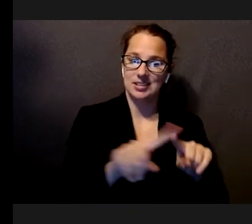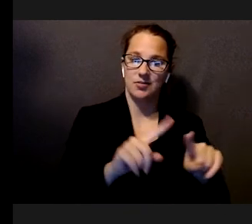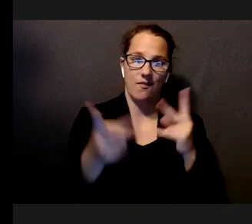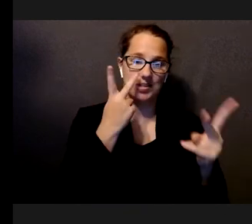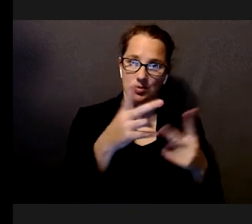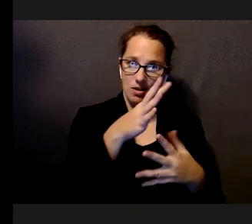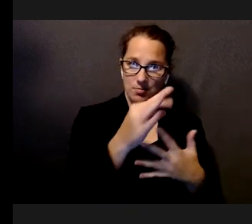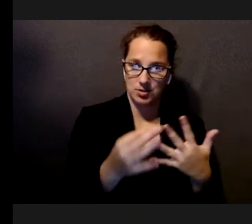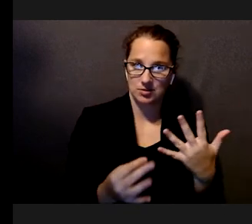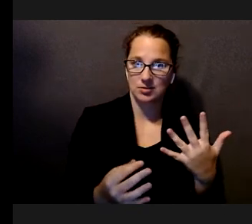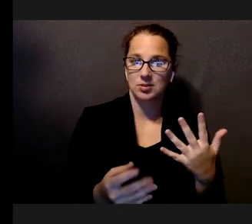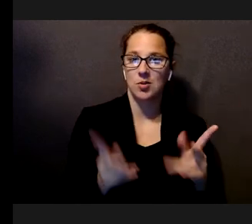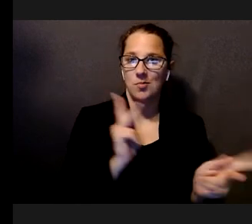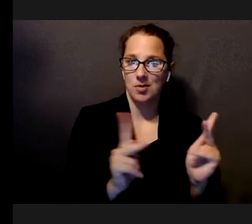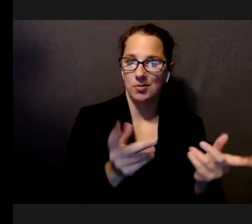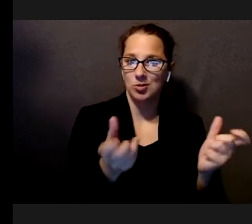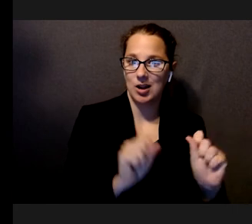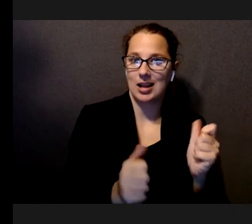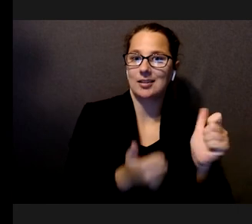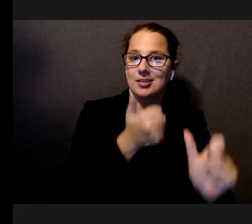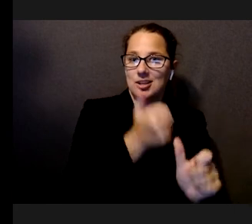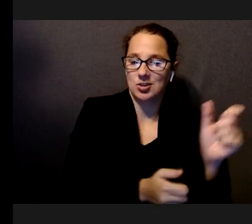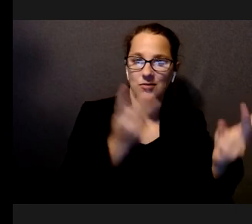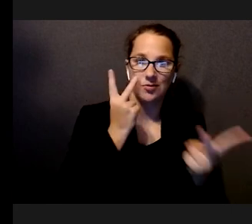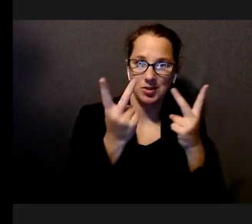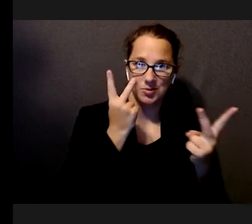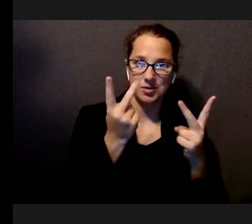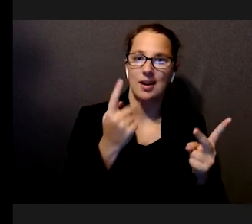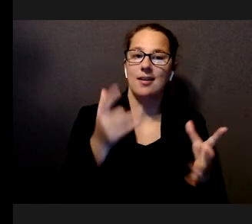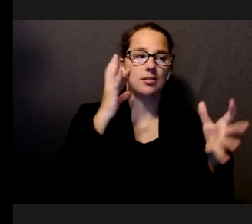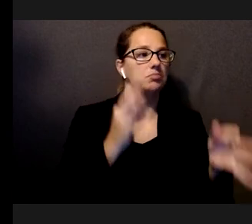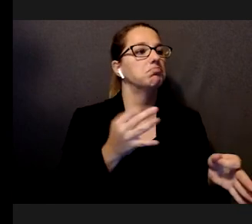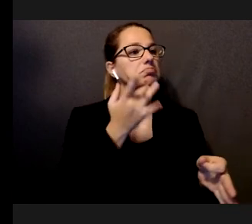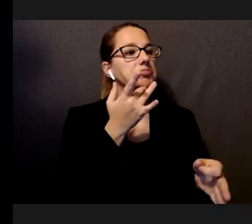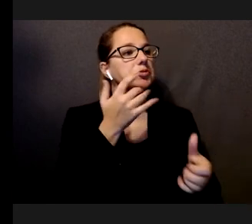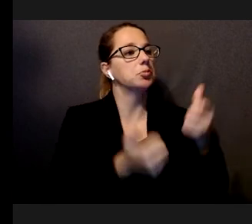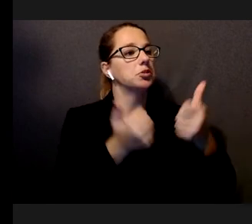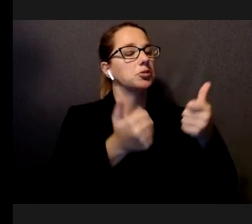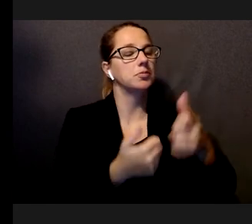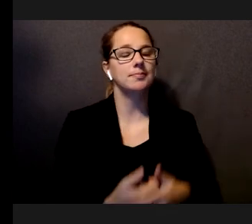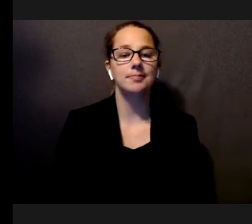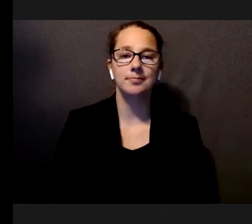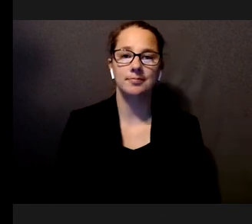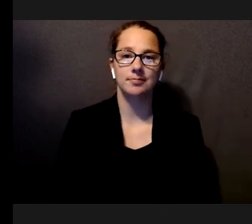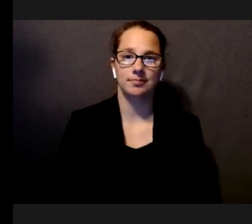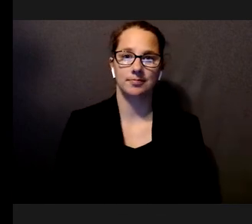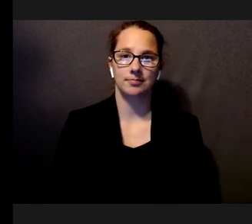options. So, we had participants try each of the visualizations that I showed and select their preferred combination